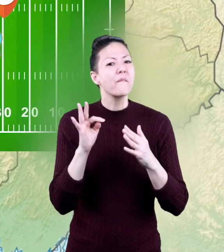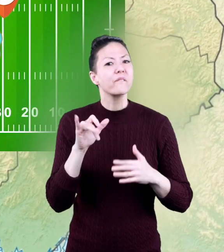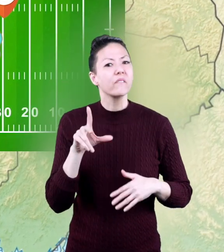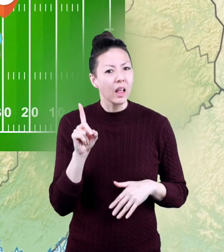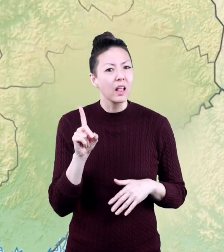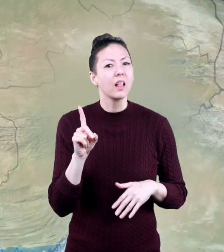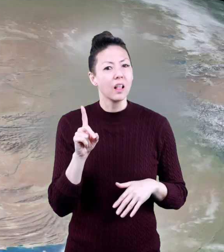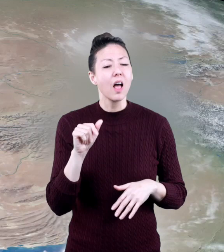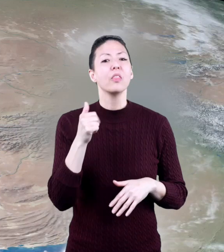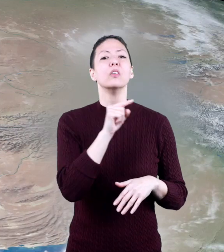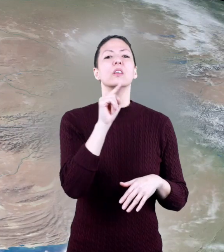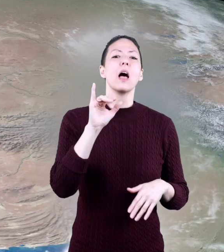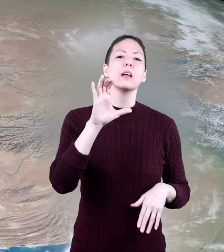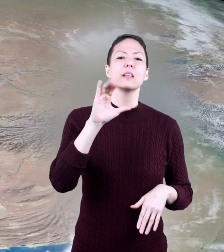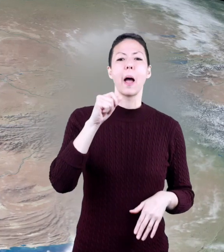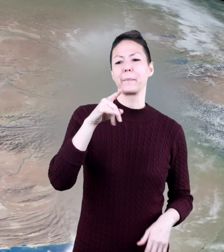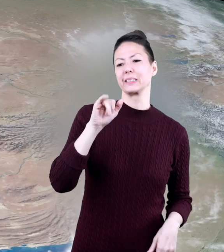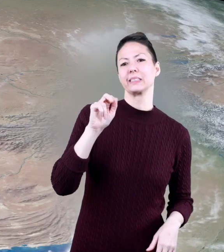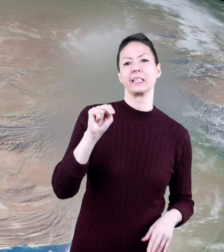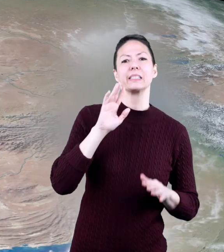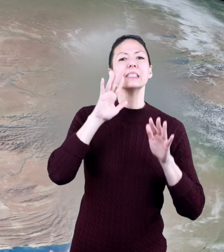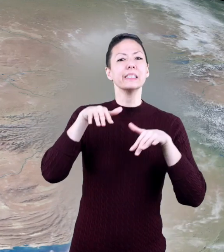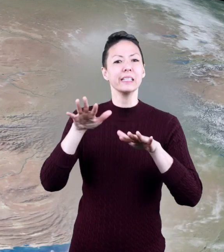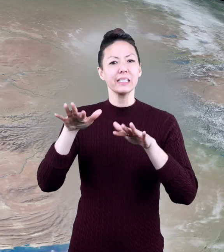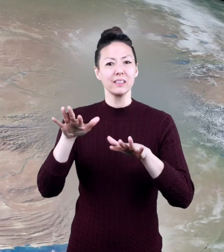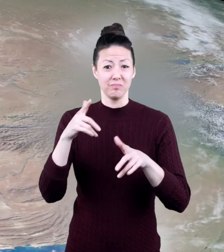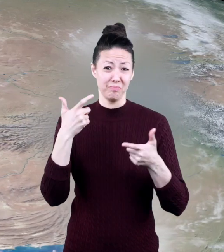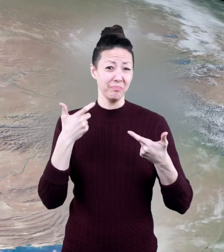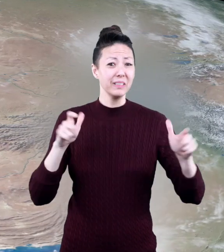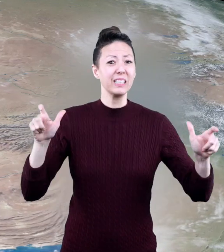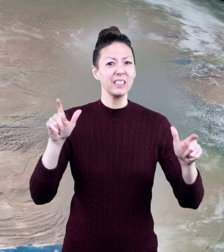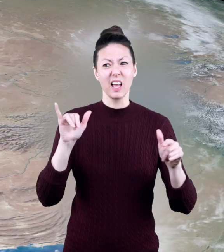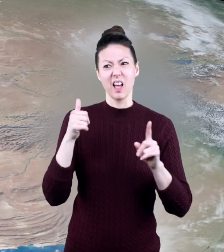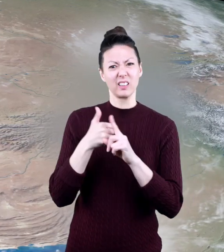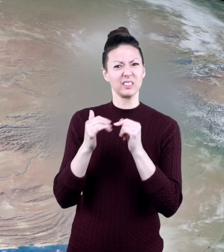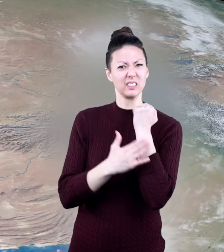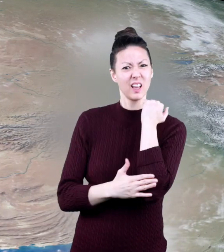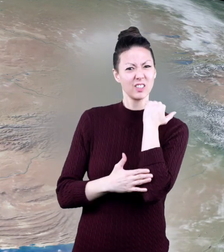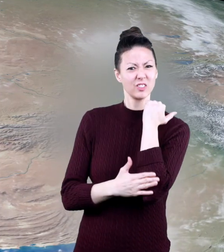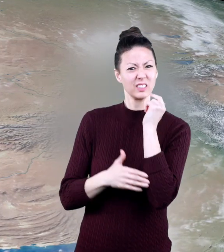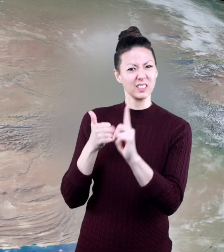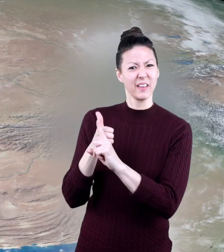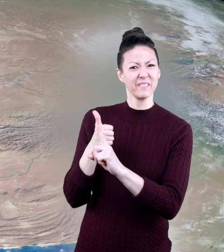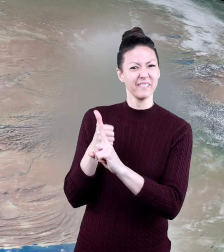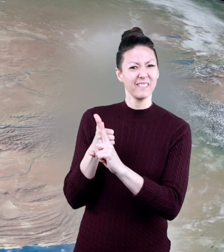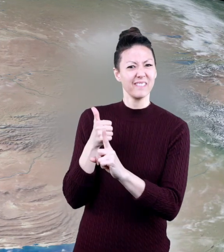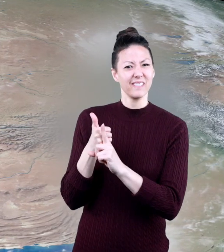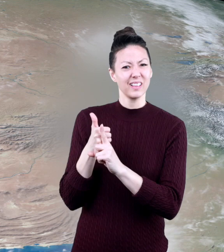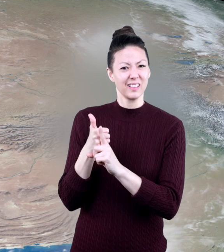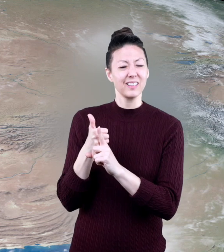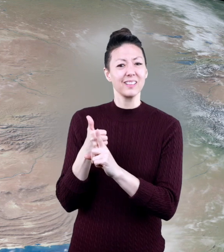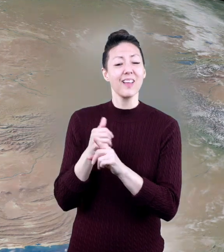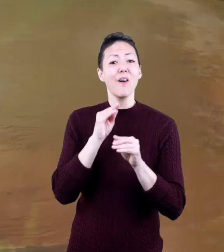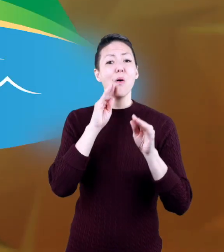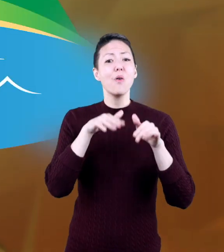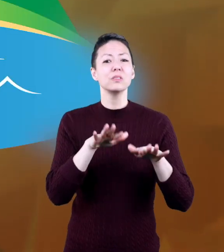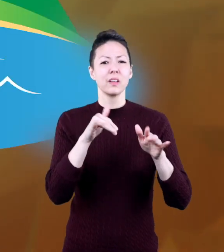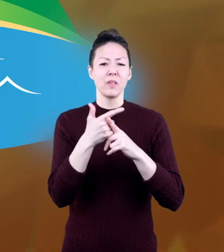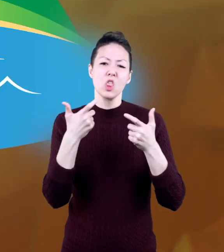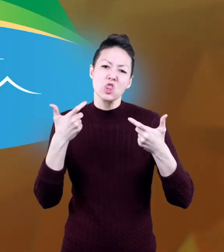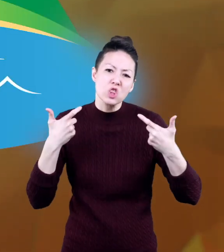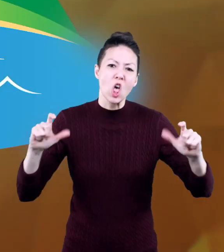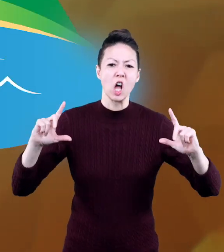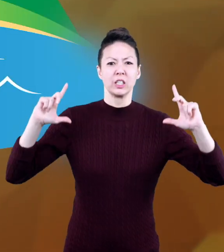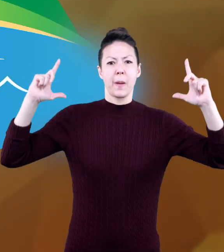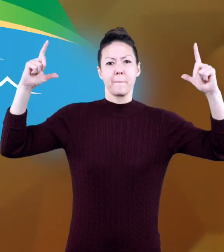field. And others, like the Caspian Sea, are as big as countries. Oceans